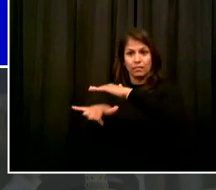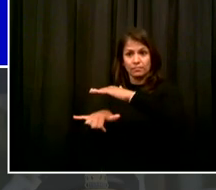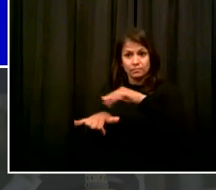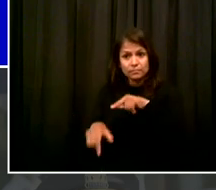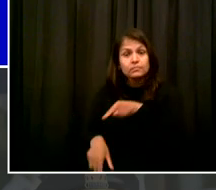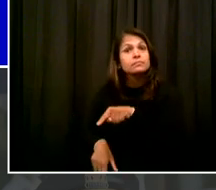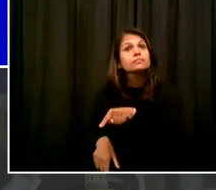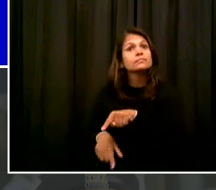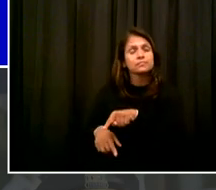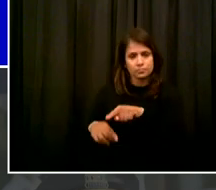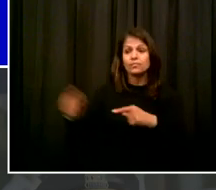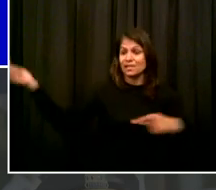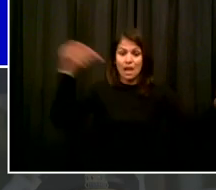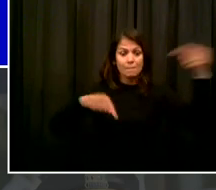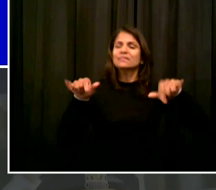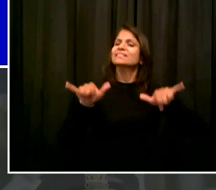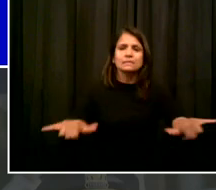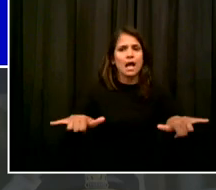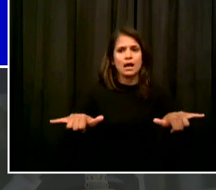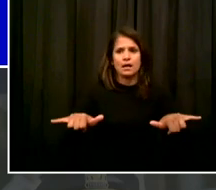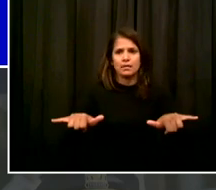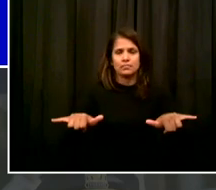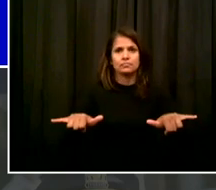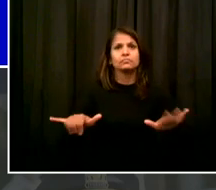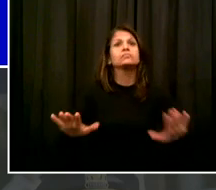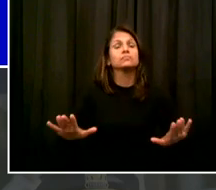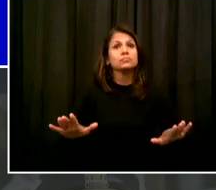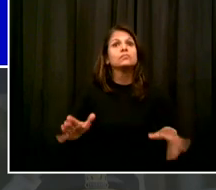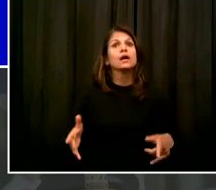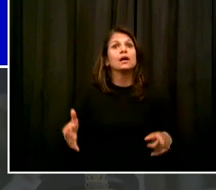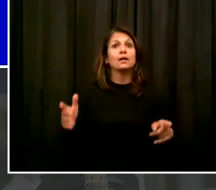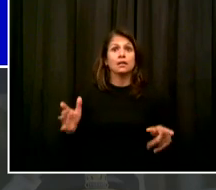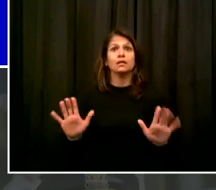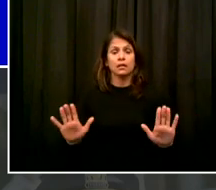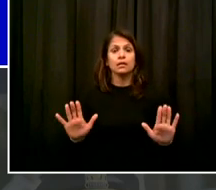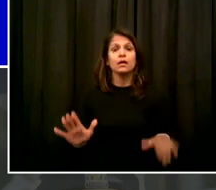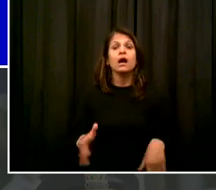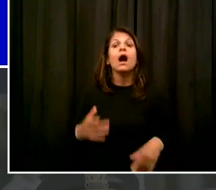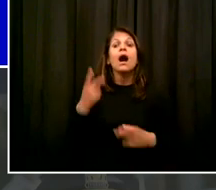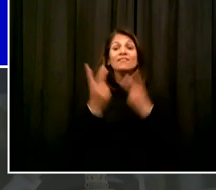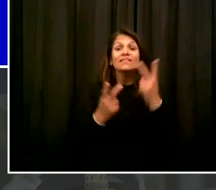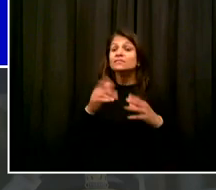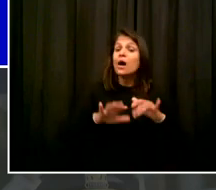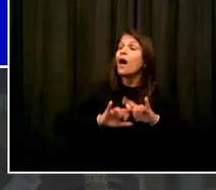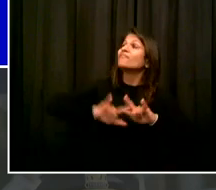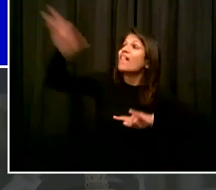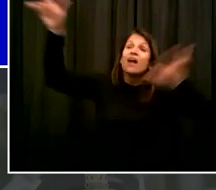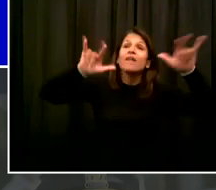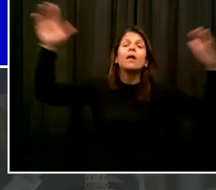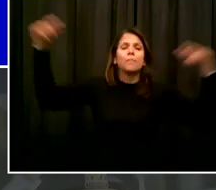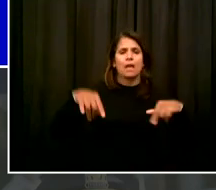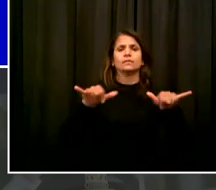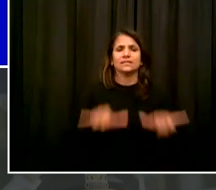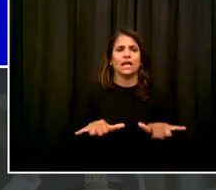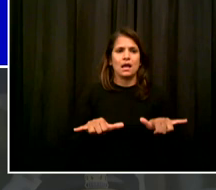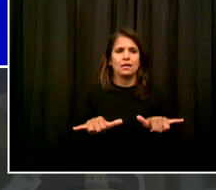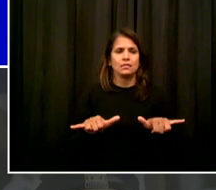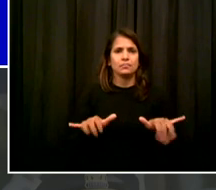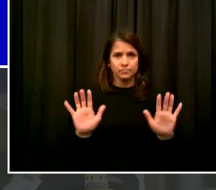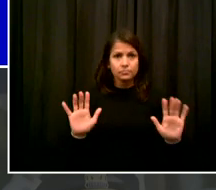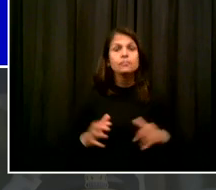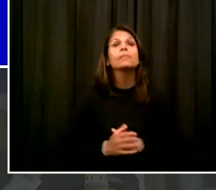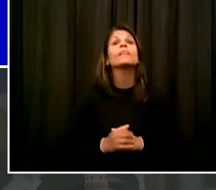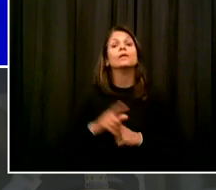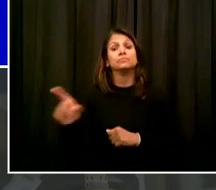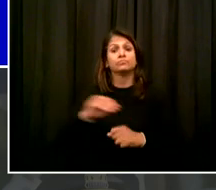now, we think about 20 percent of the COVID-19 cases in this city are associated with people who have traveled.